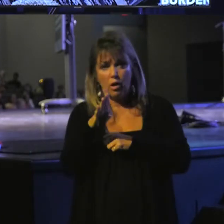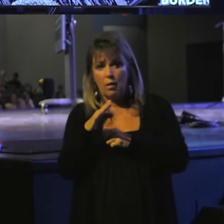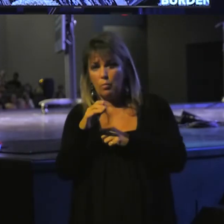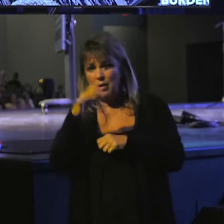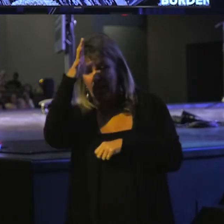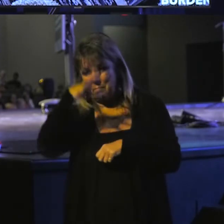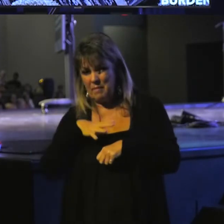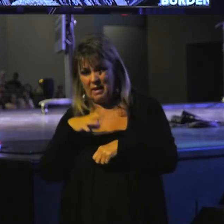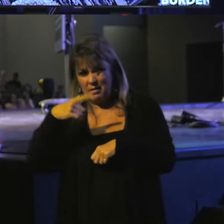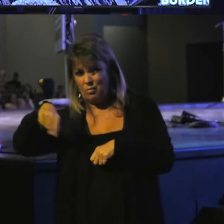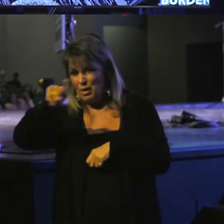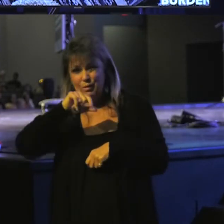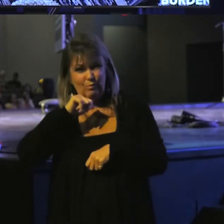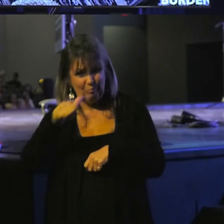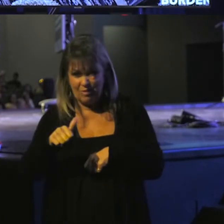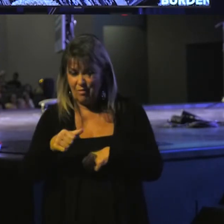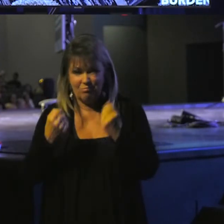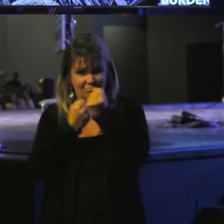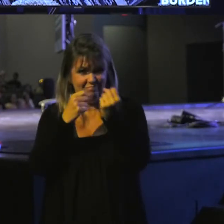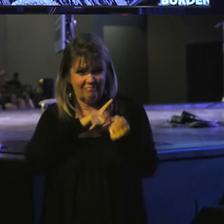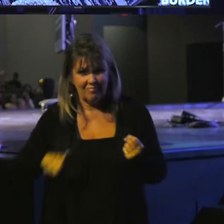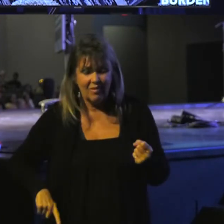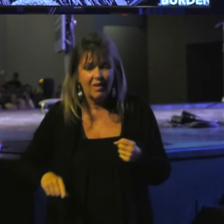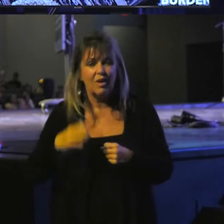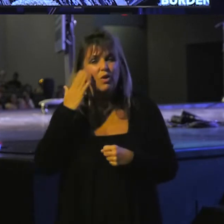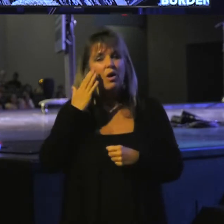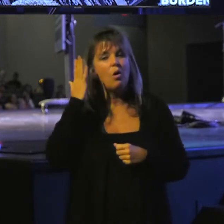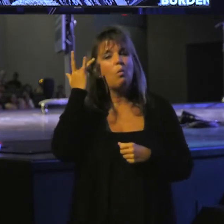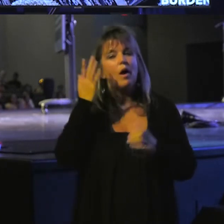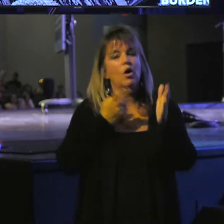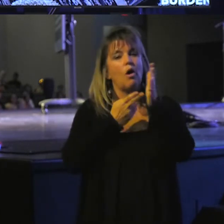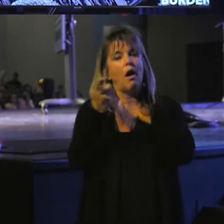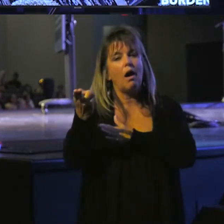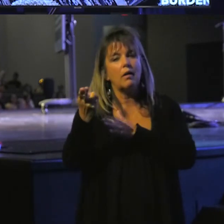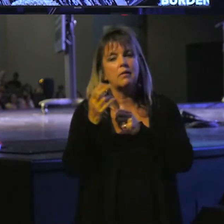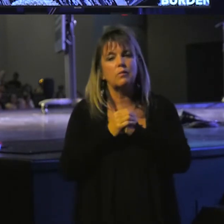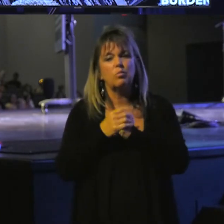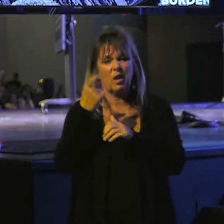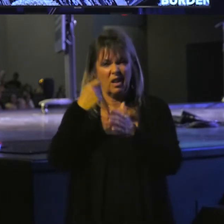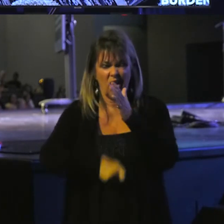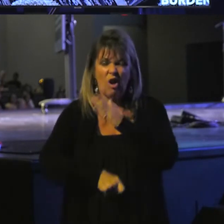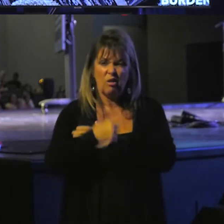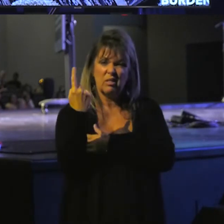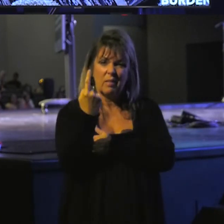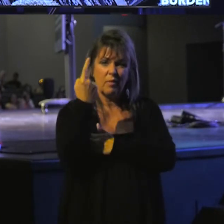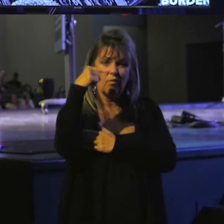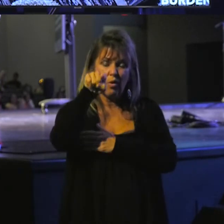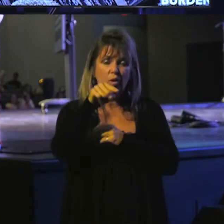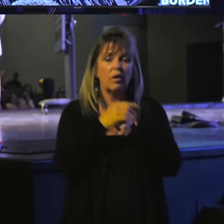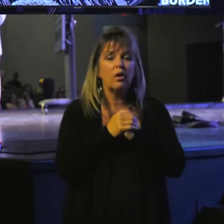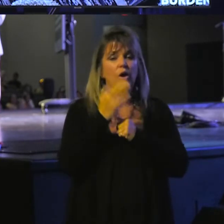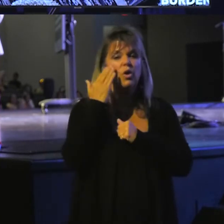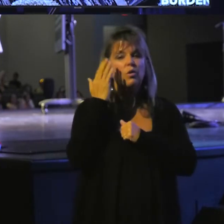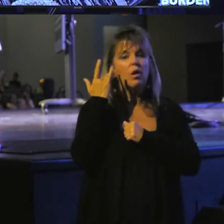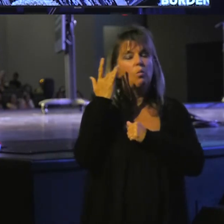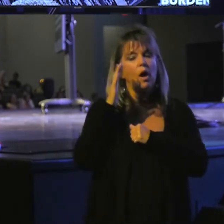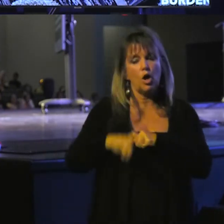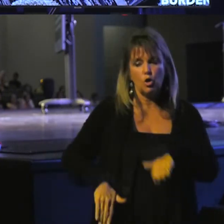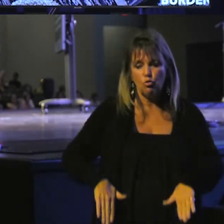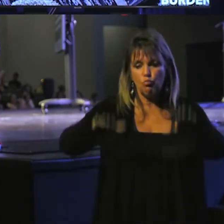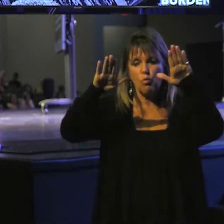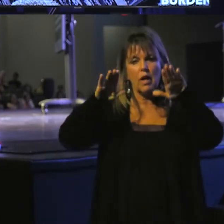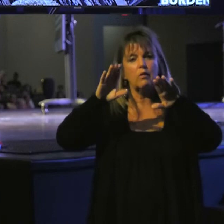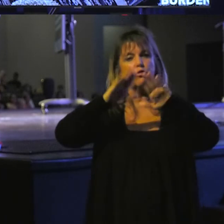the men around you don't? You know why you're honest when it costs you something? You know why you raise your children